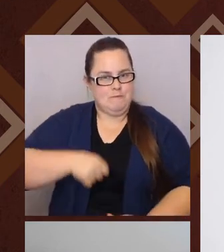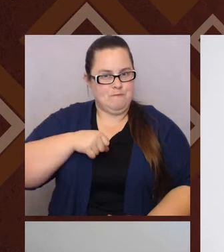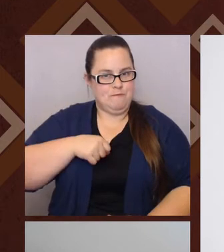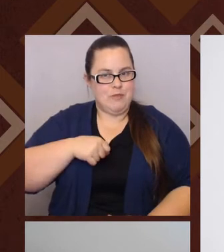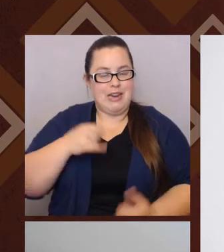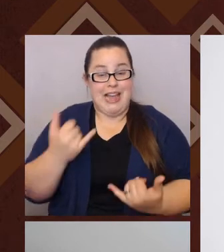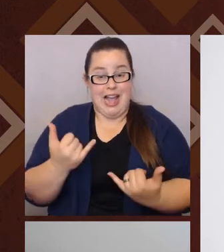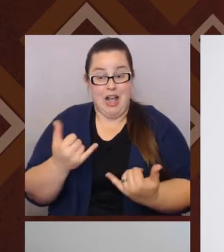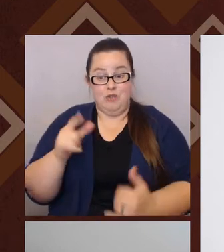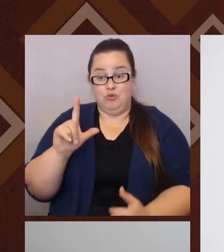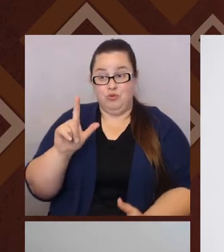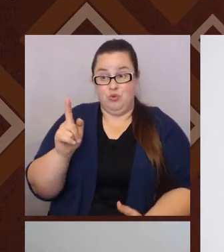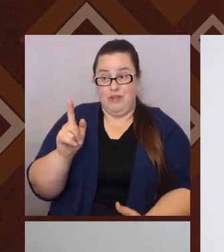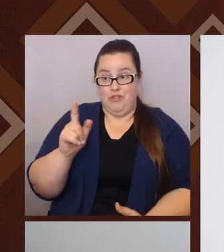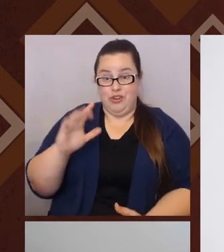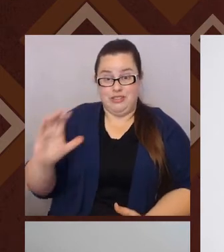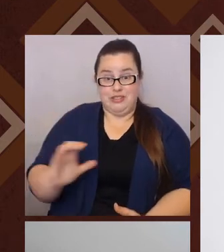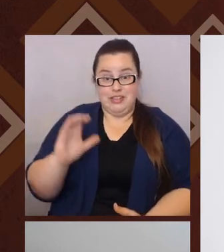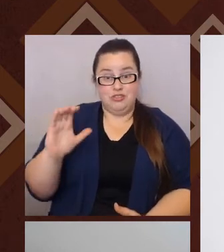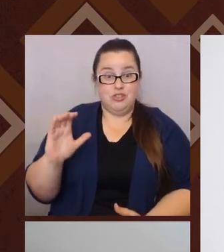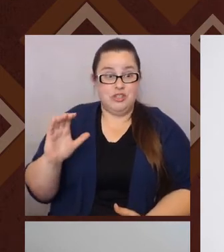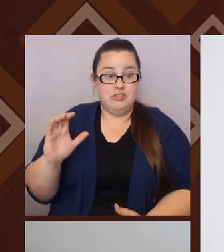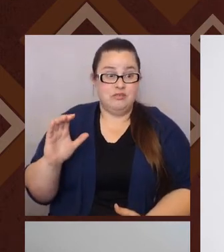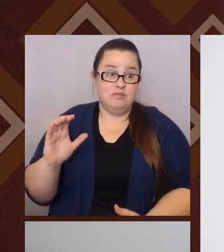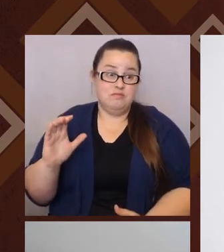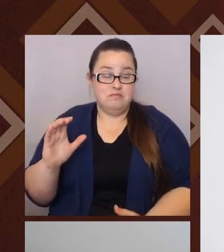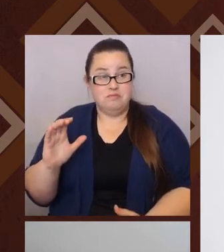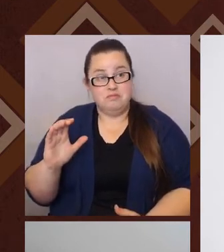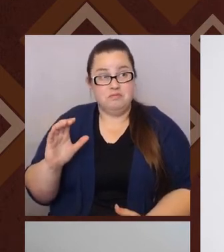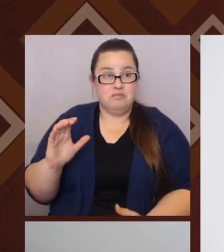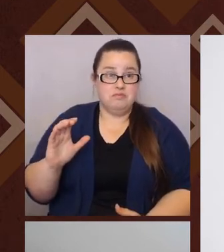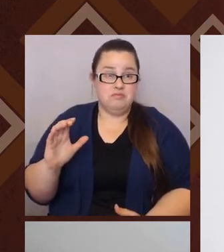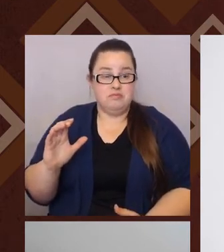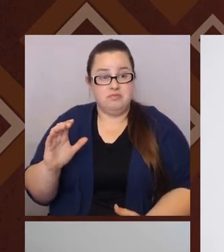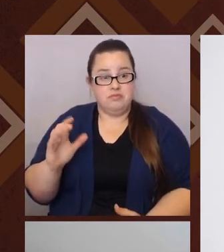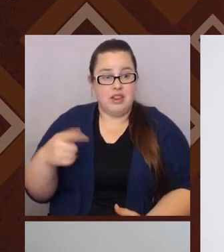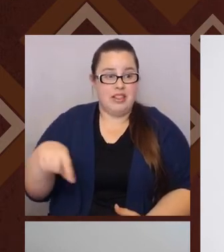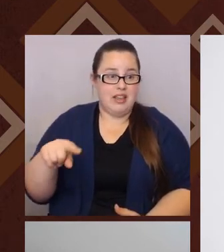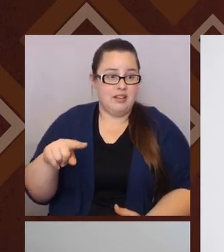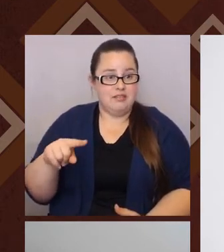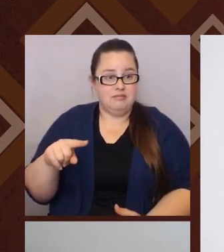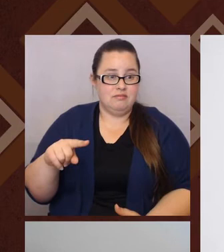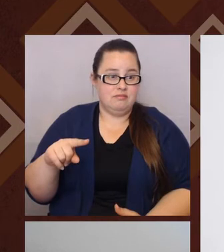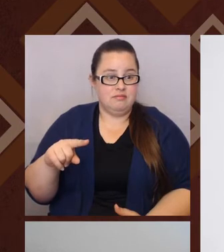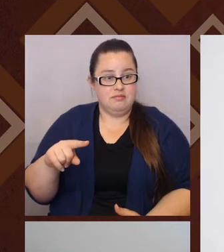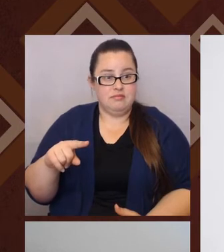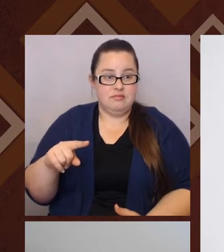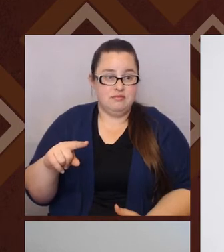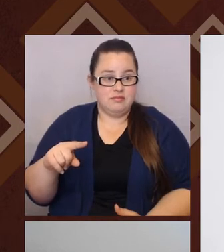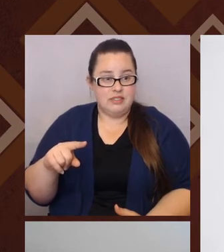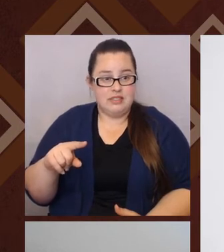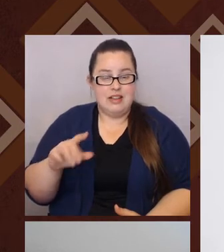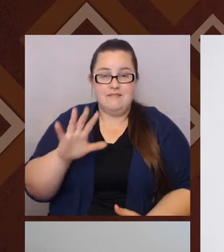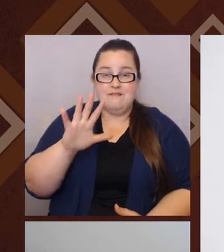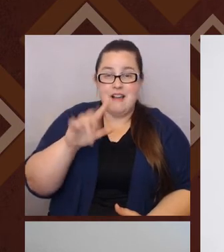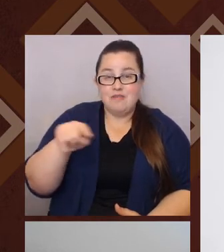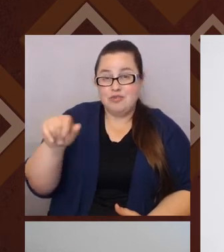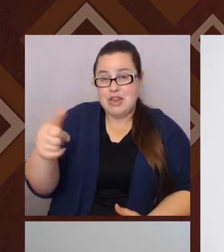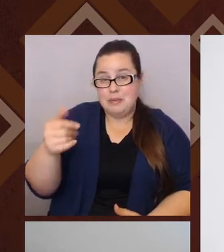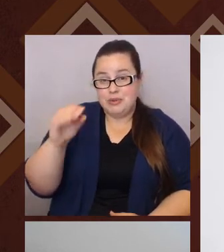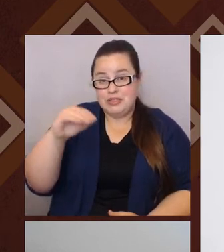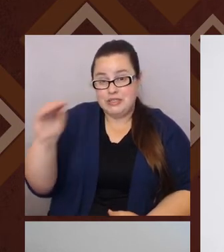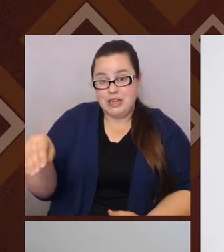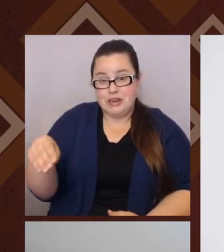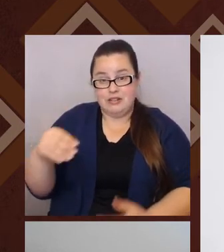century, they, you know, there's, I don't know, five to 10% of them that come into